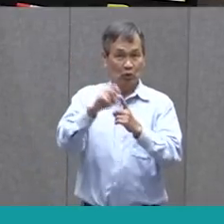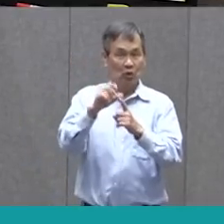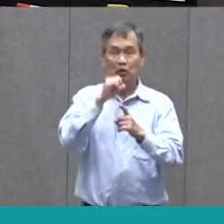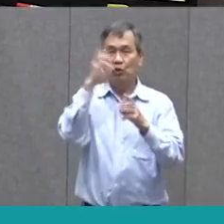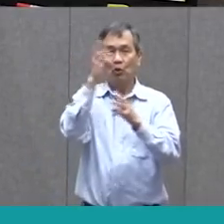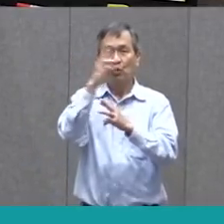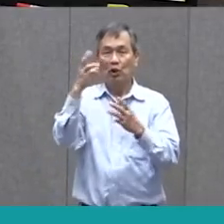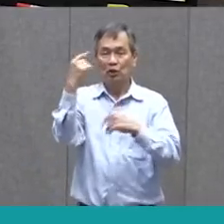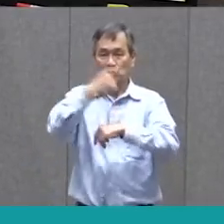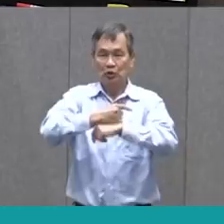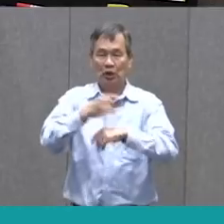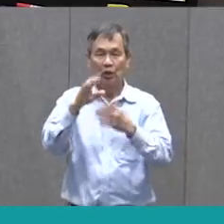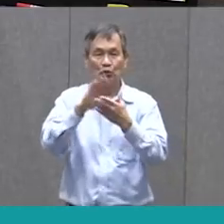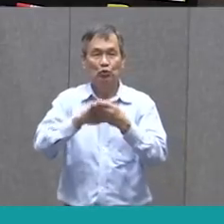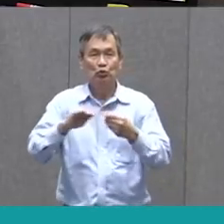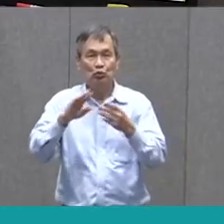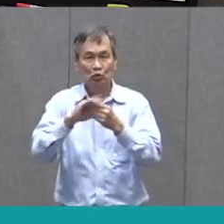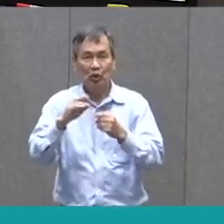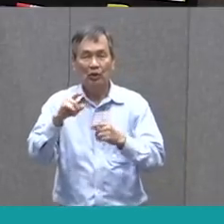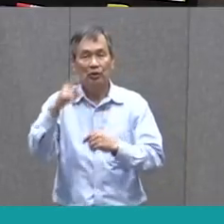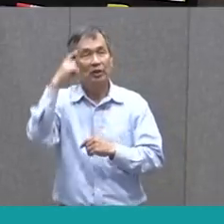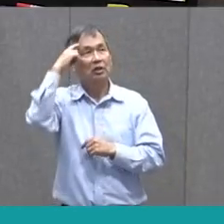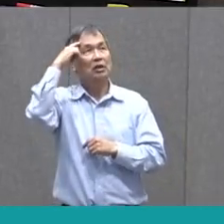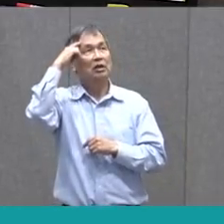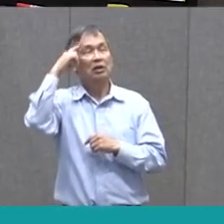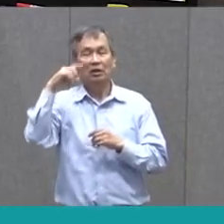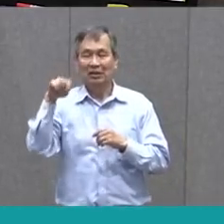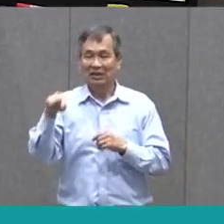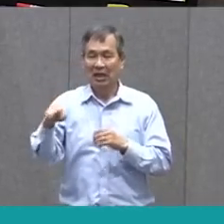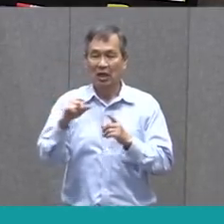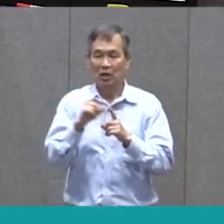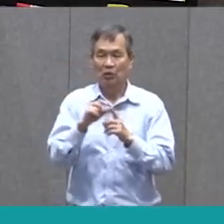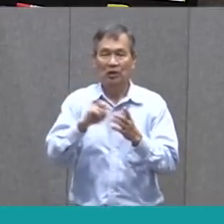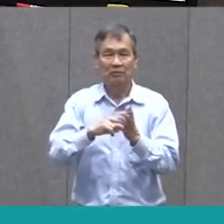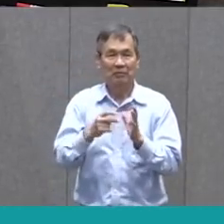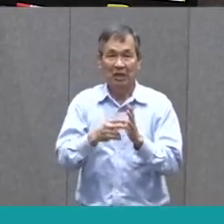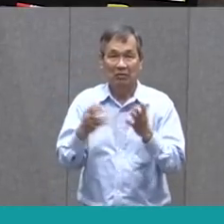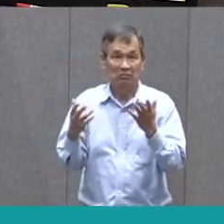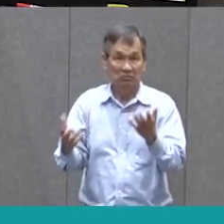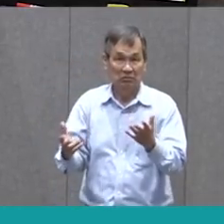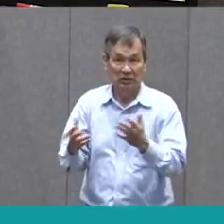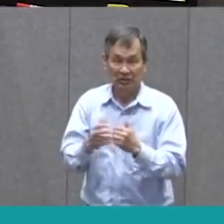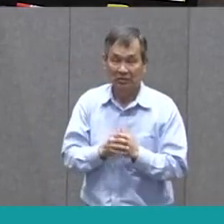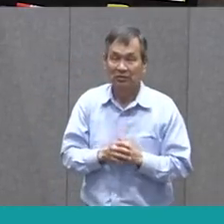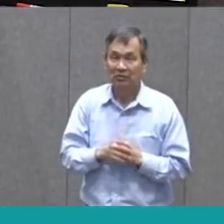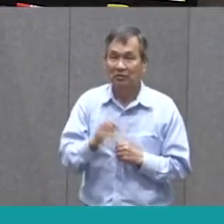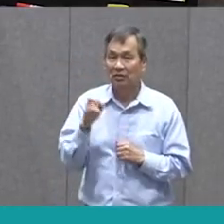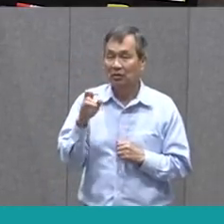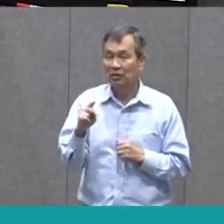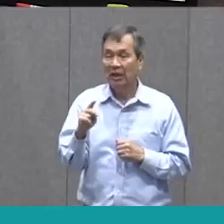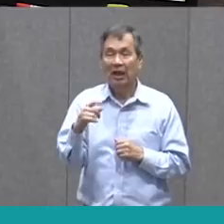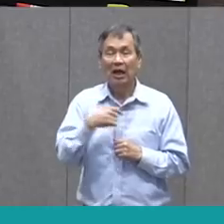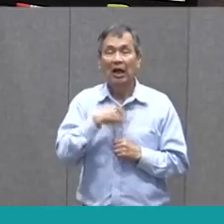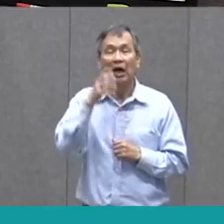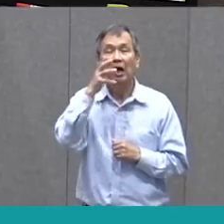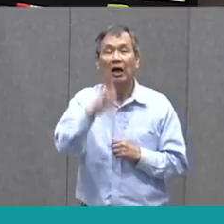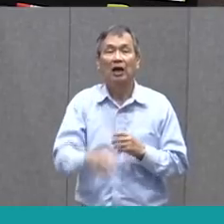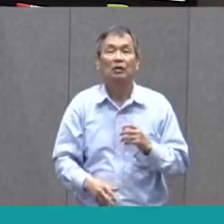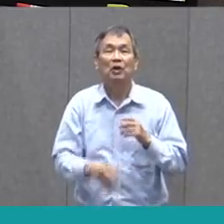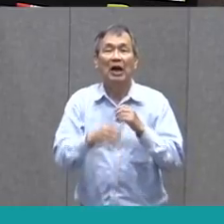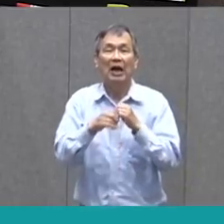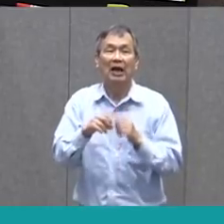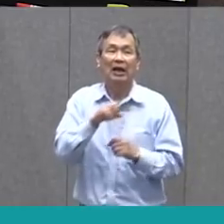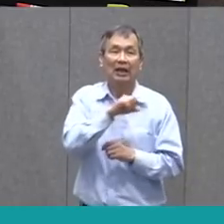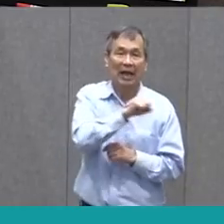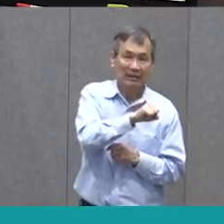when you read our story, you can think, what does that word mean as you read it with Miss Lori? And then I'm going to add an S to it.